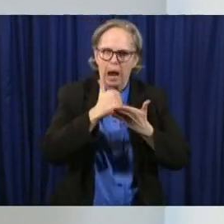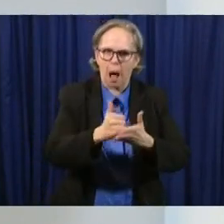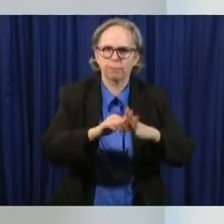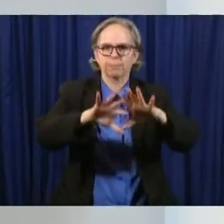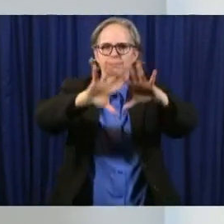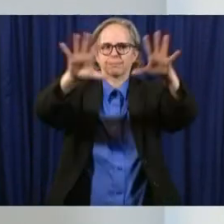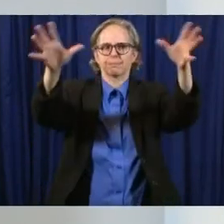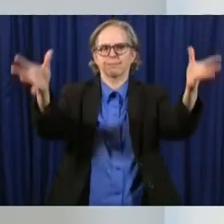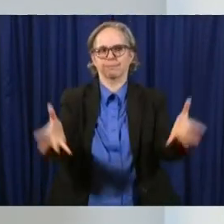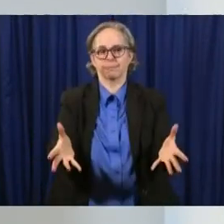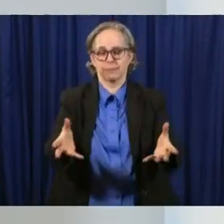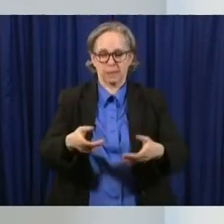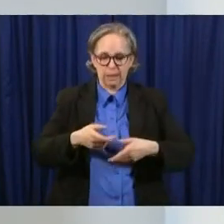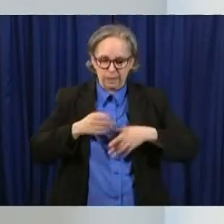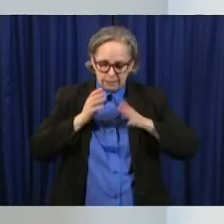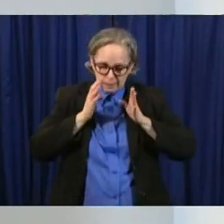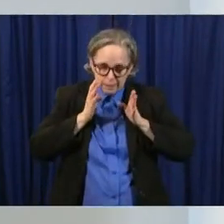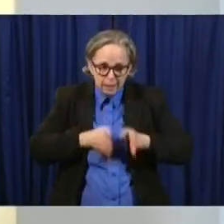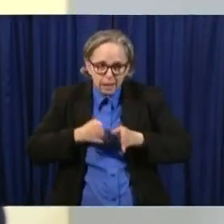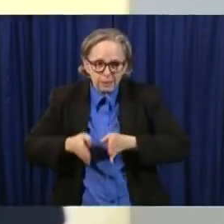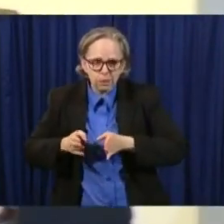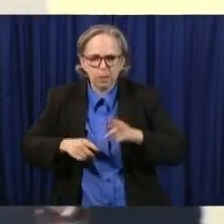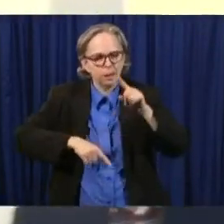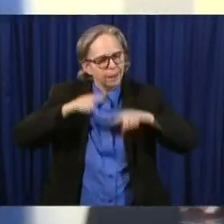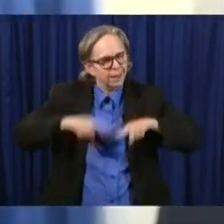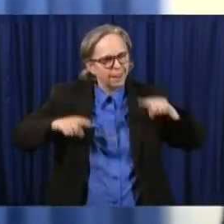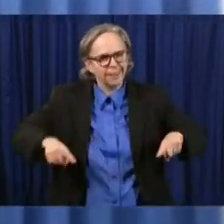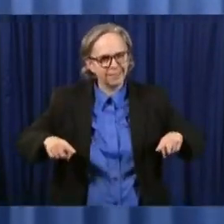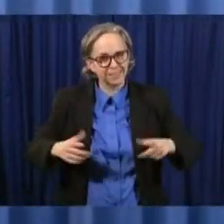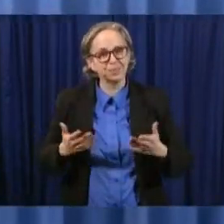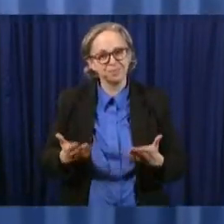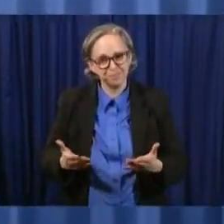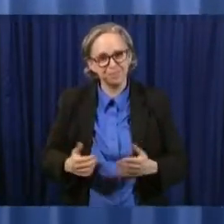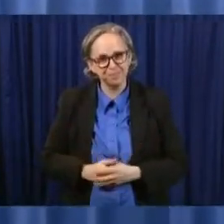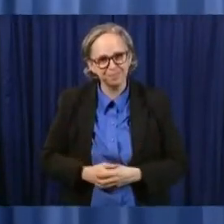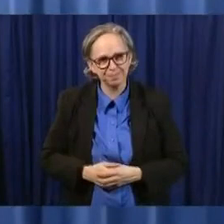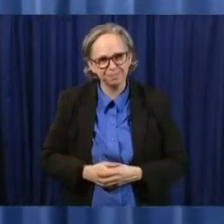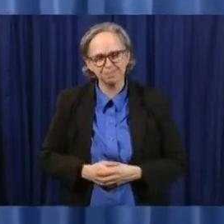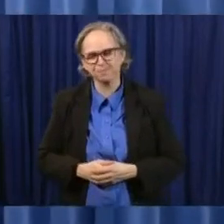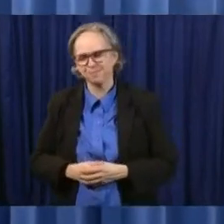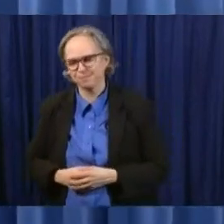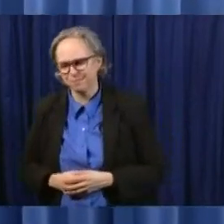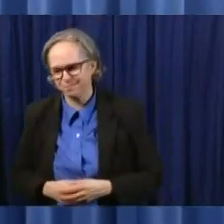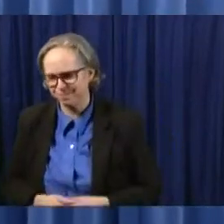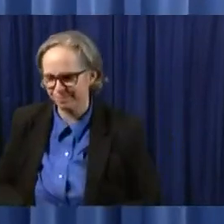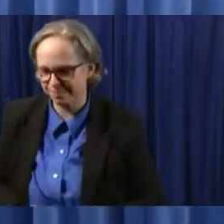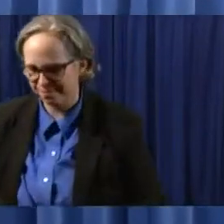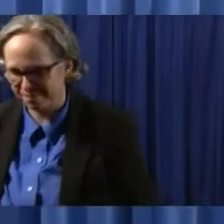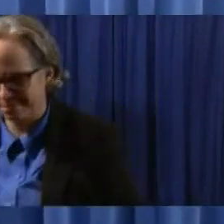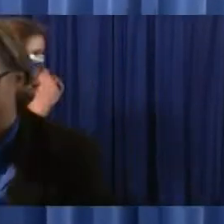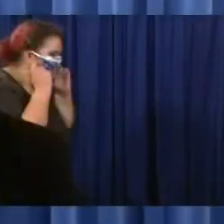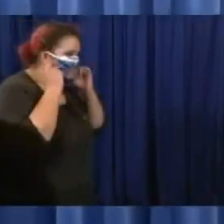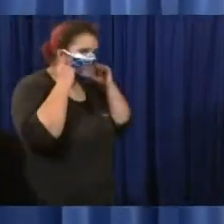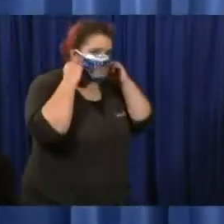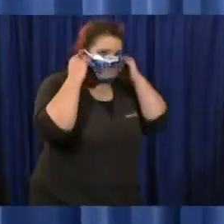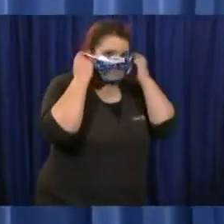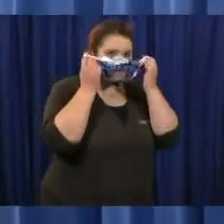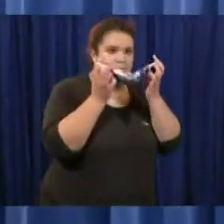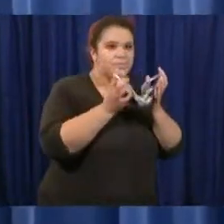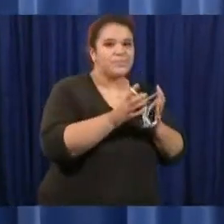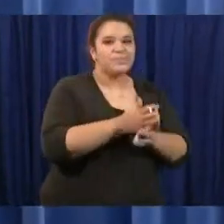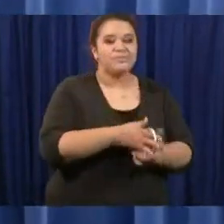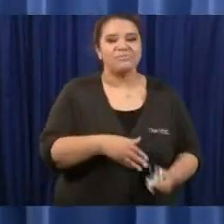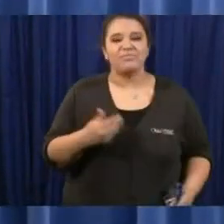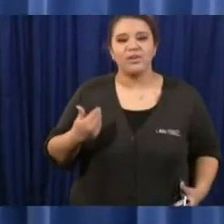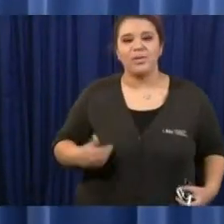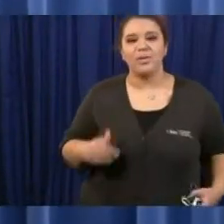from business to business hi governor andy chow with ohio public radio and television state house news